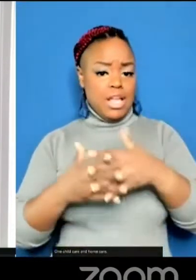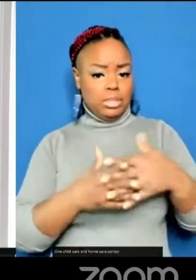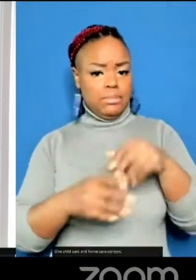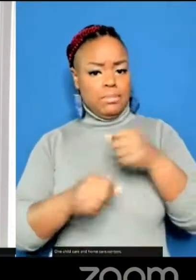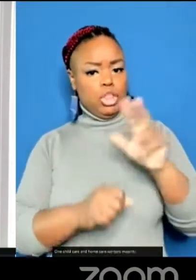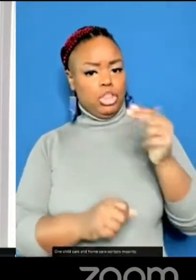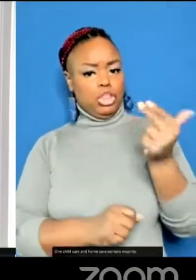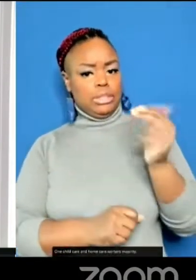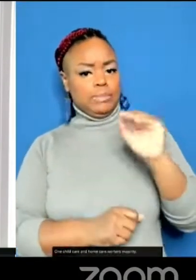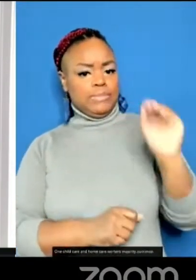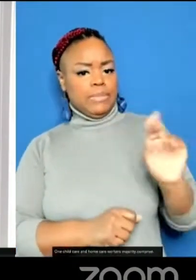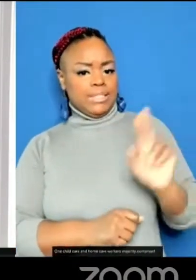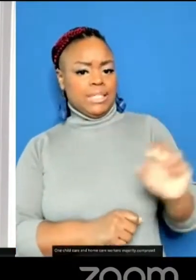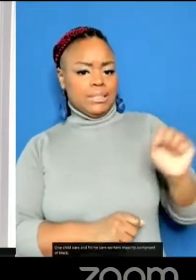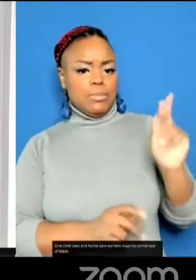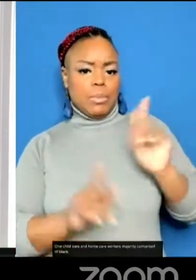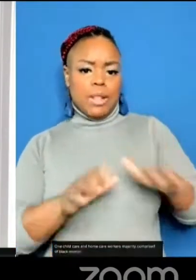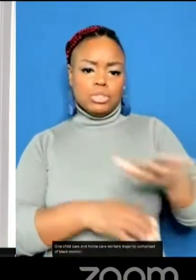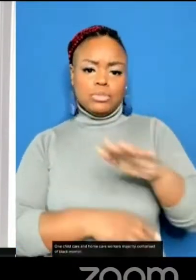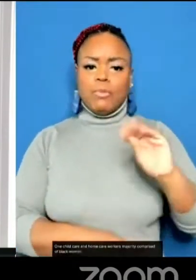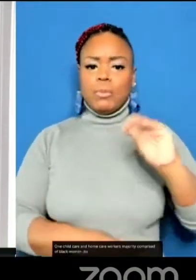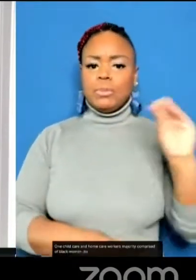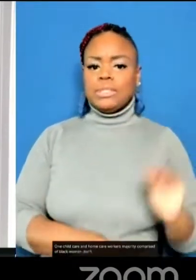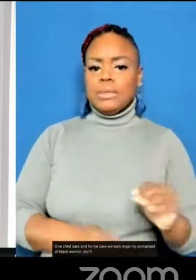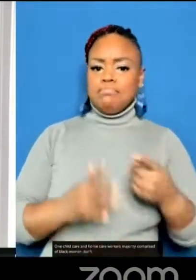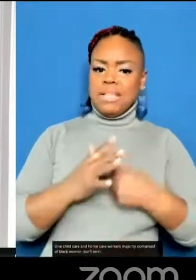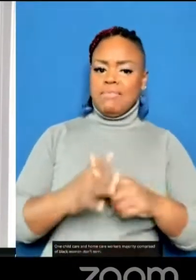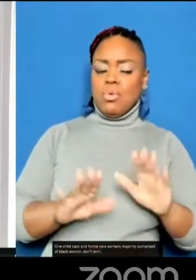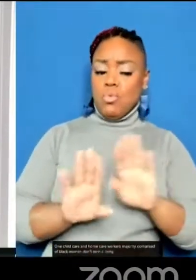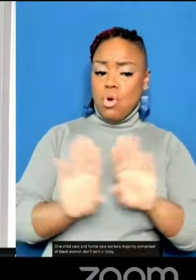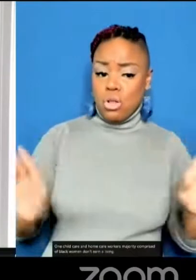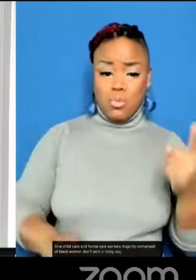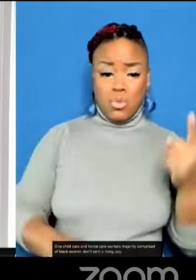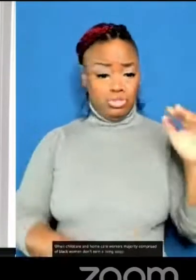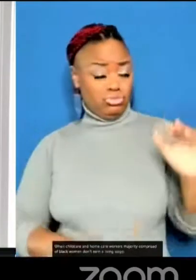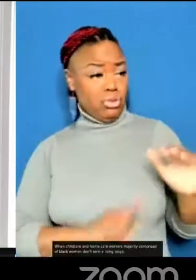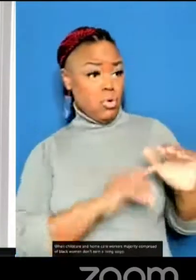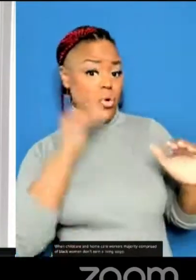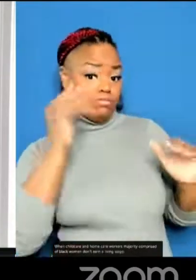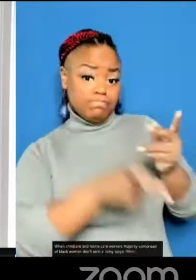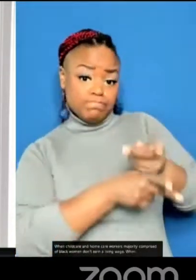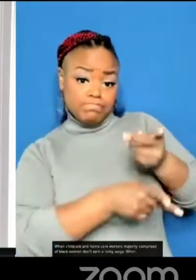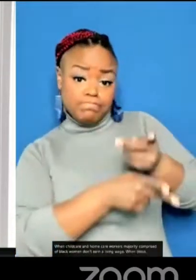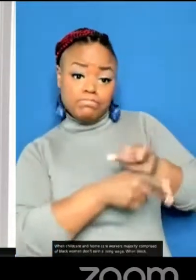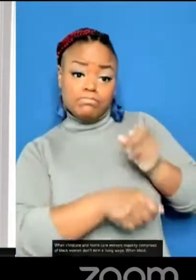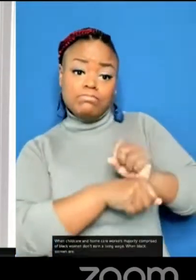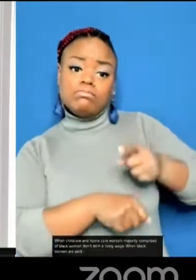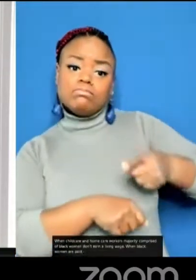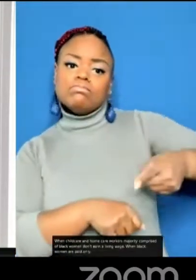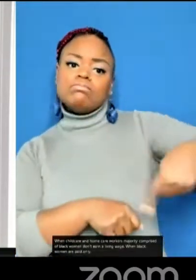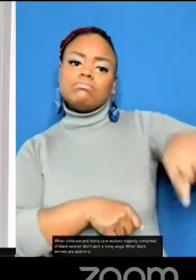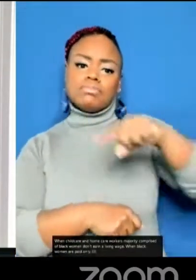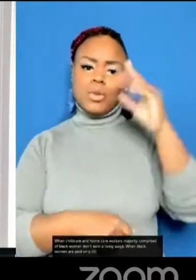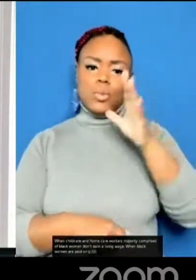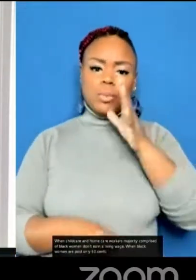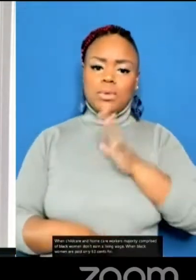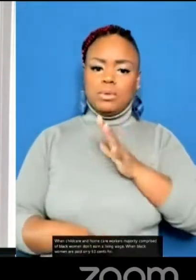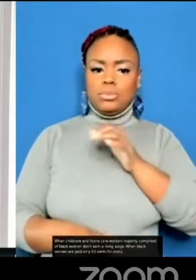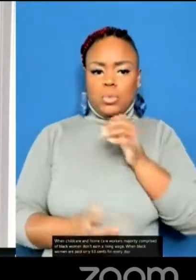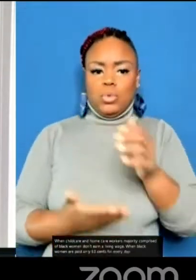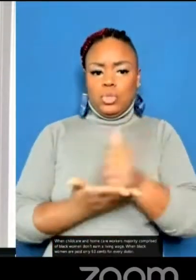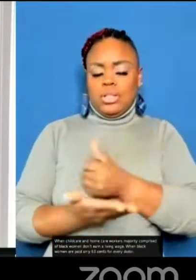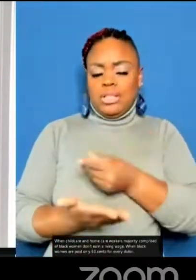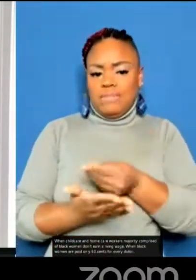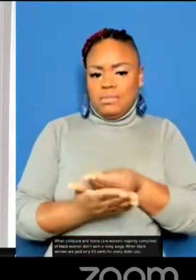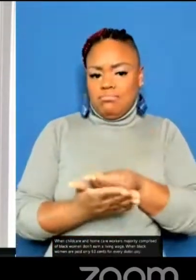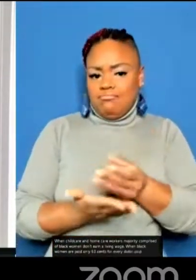majority comprised of Black women don't earn a living wage. When Black women are paid only 63 cents for every dollar